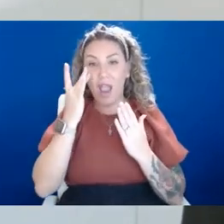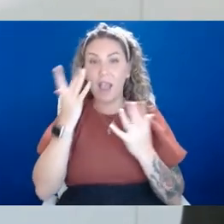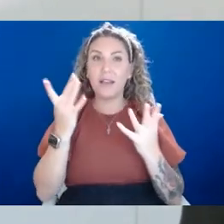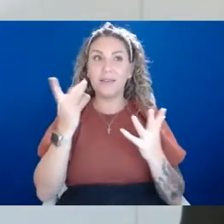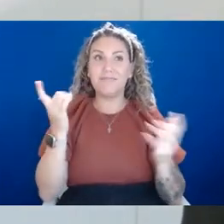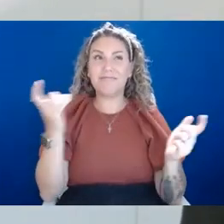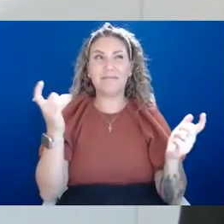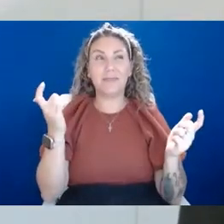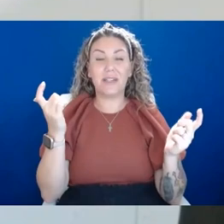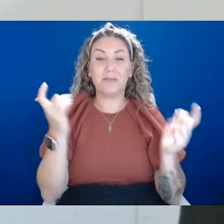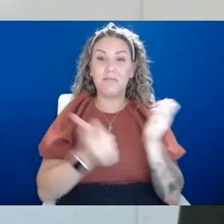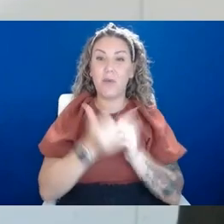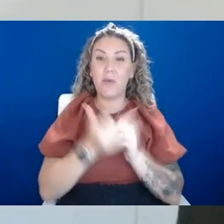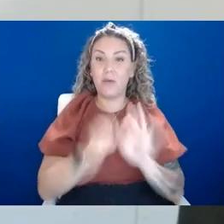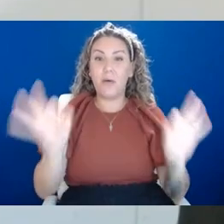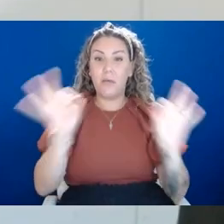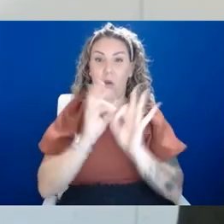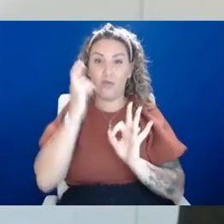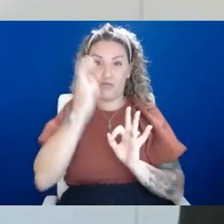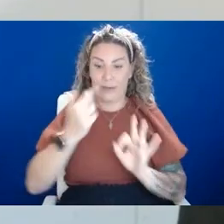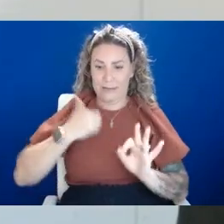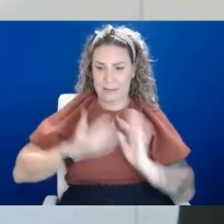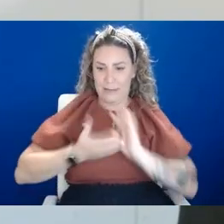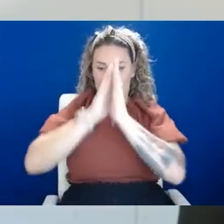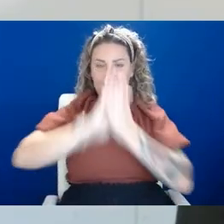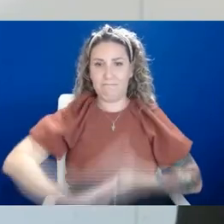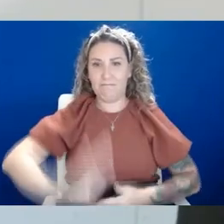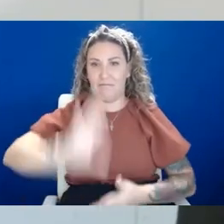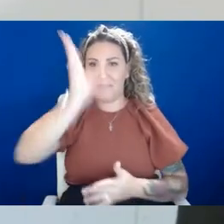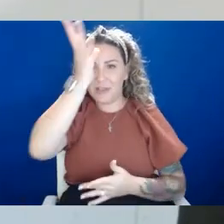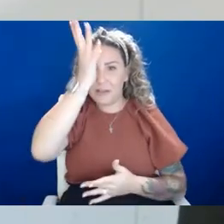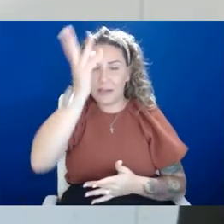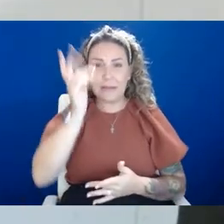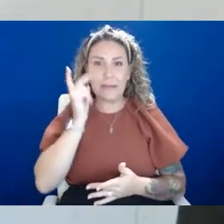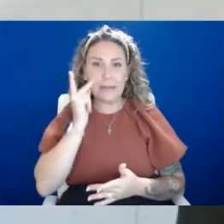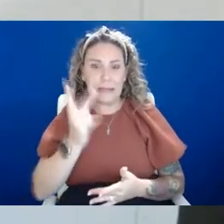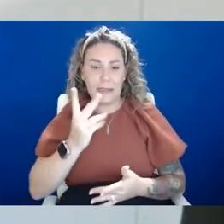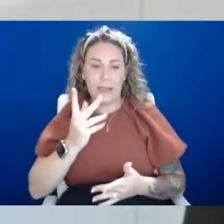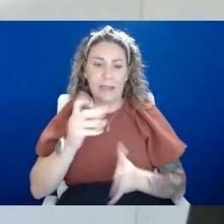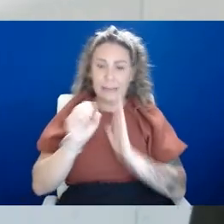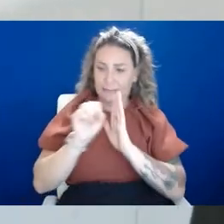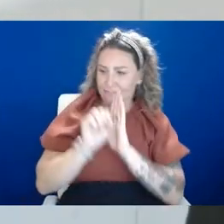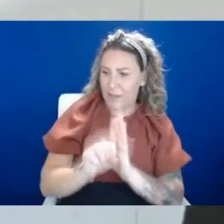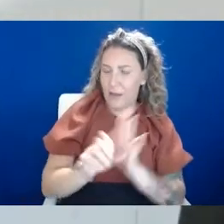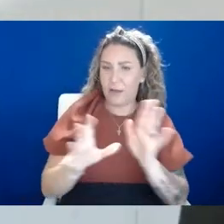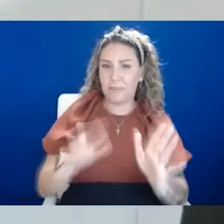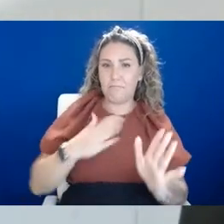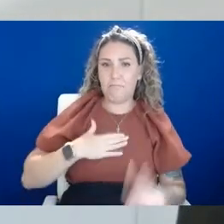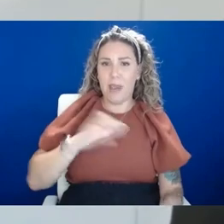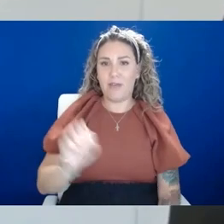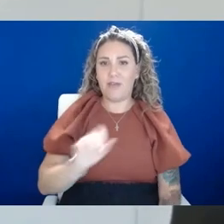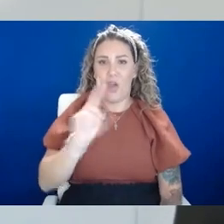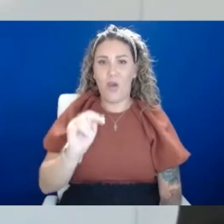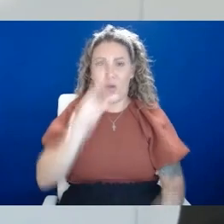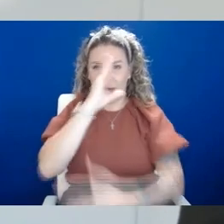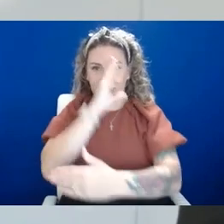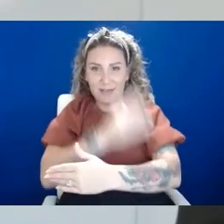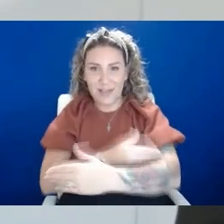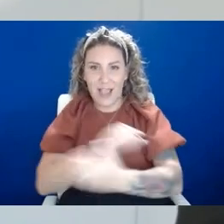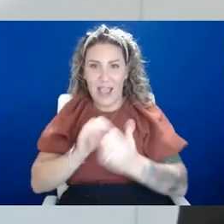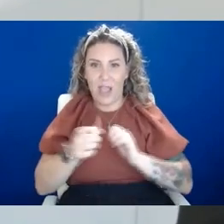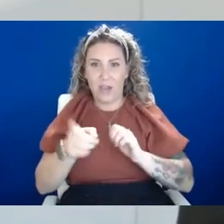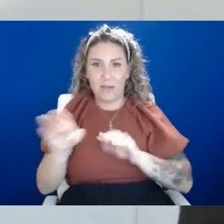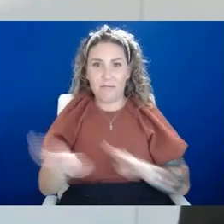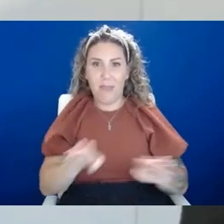reasons is because I became a dad and I started seeing some signs of my, my, my own son and the way that he was behaving.